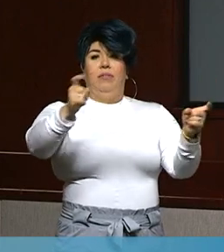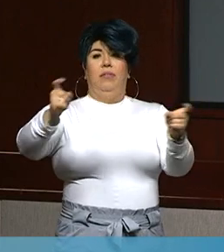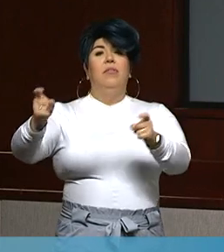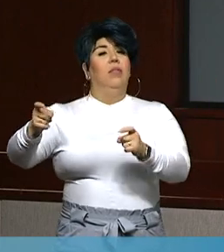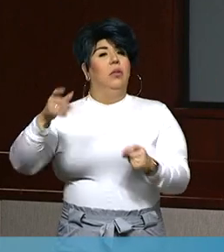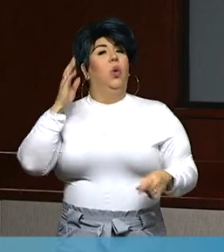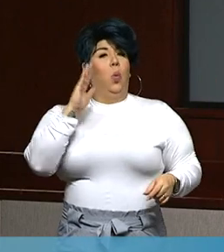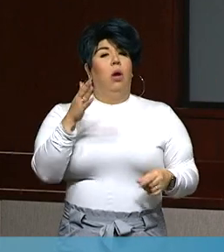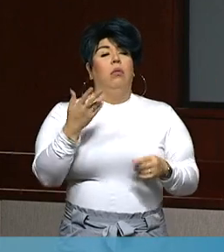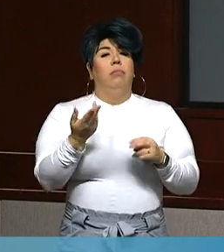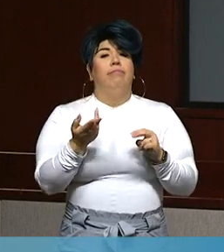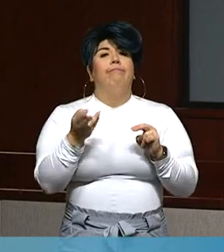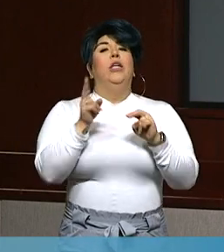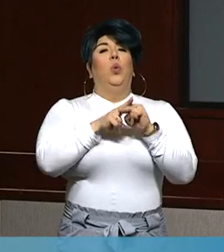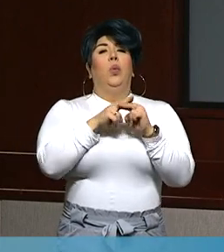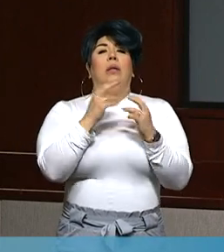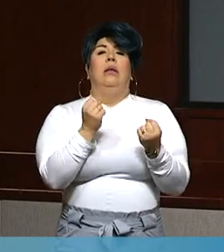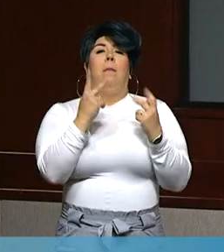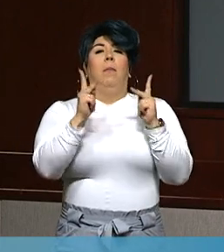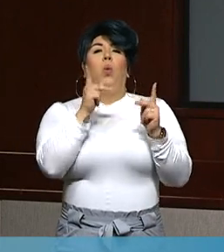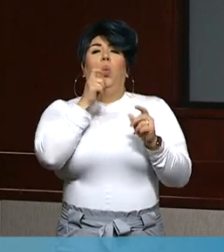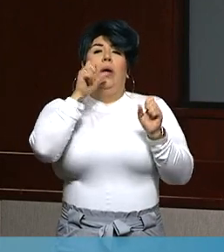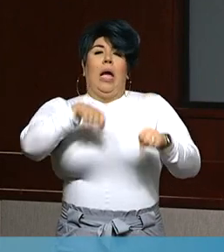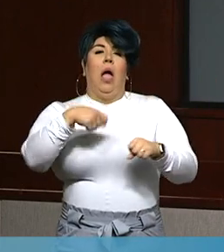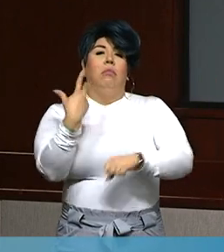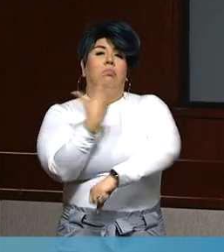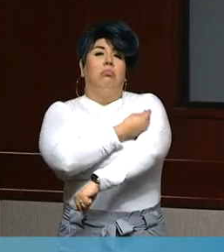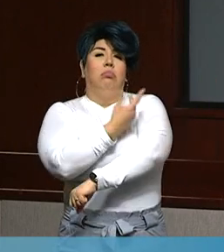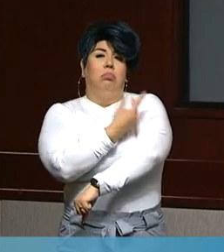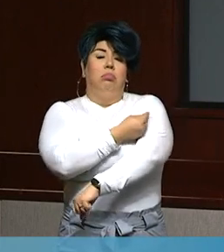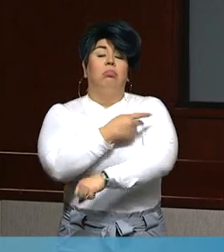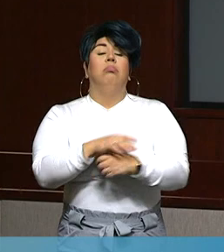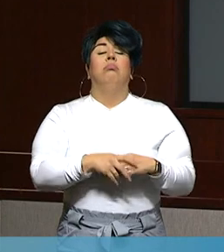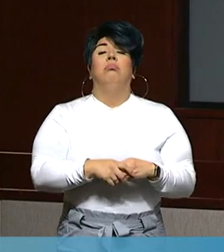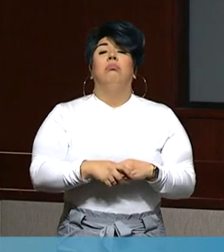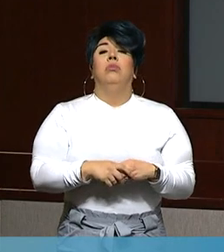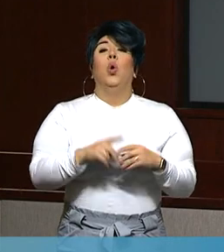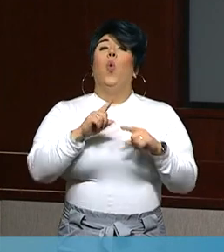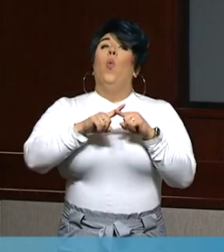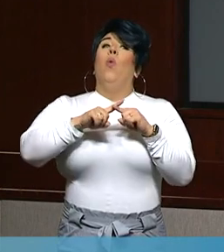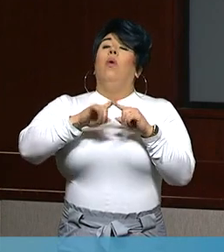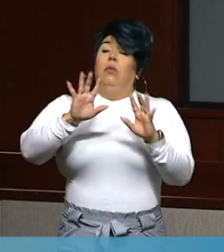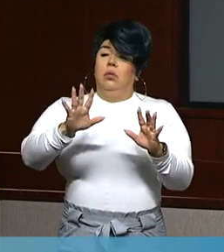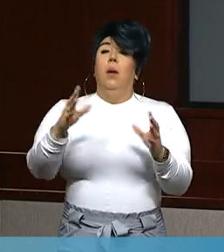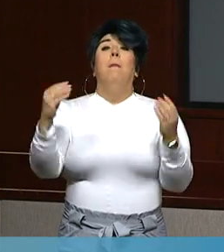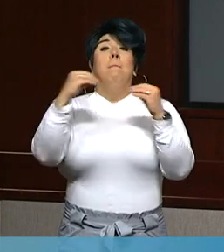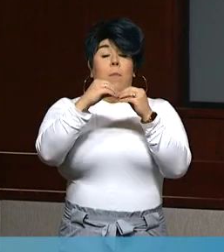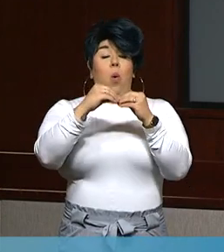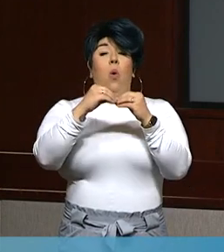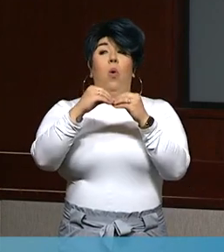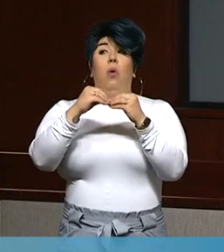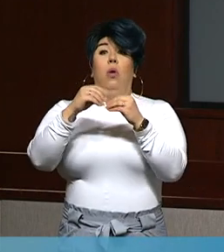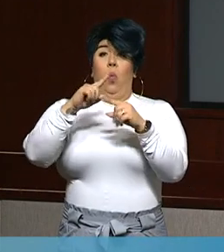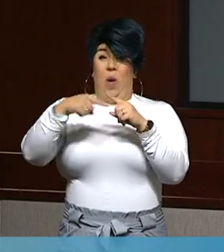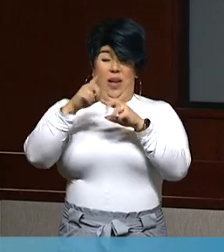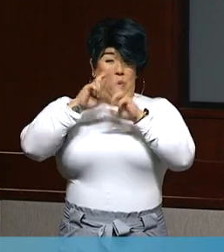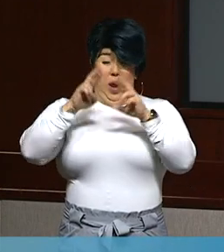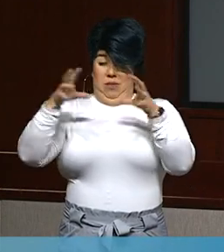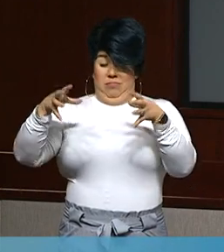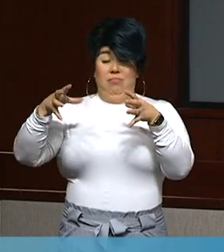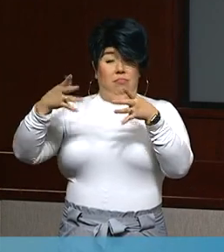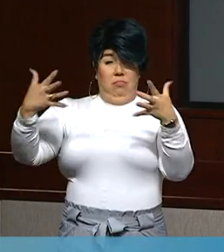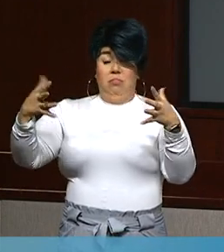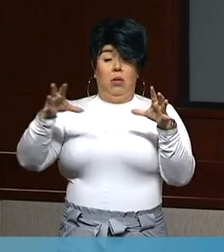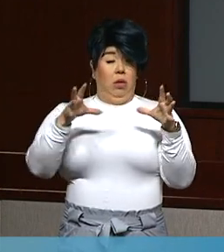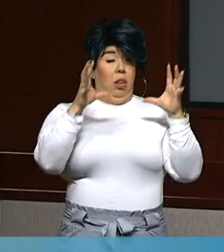increase the number of people who are getting vaccinated. Once there is sufficient supply out in our